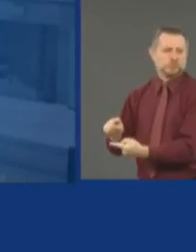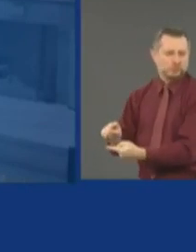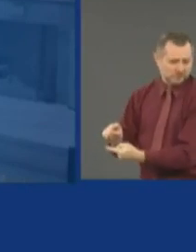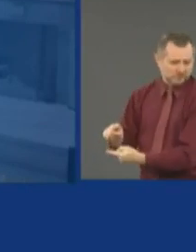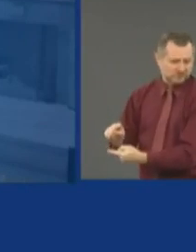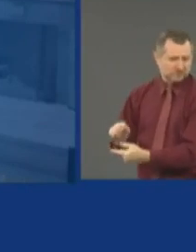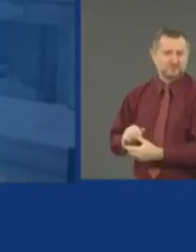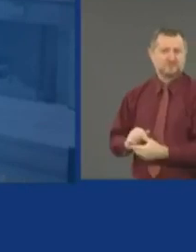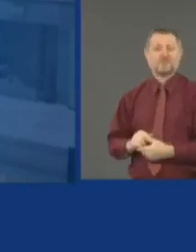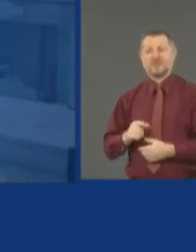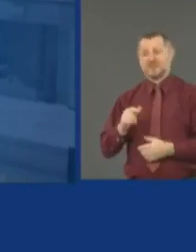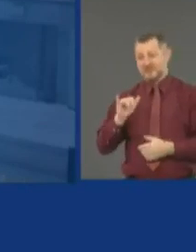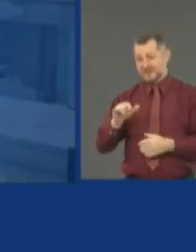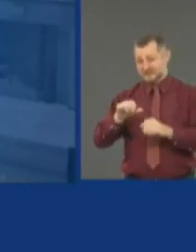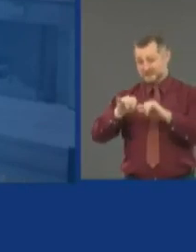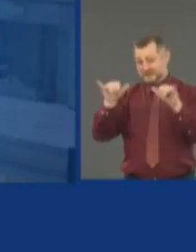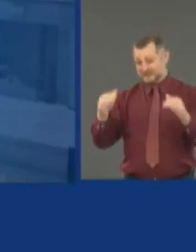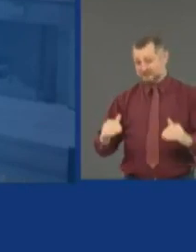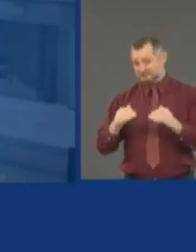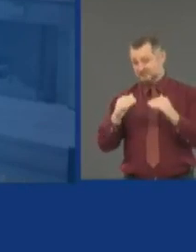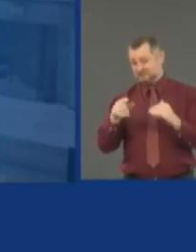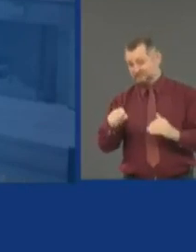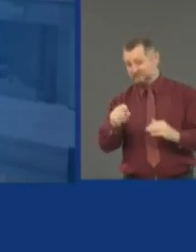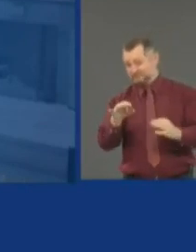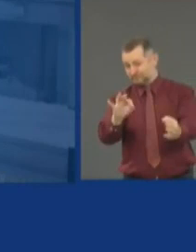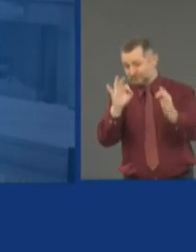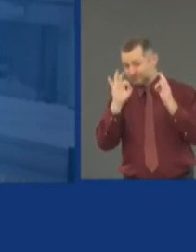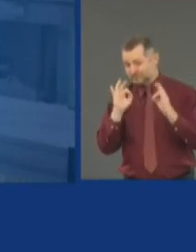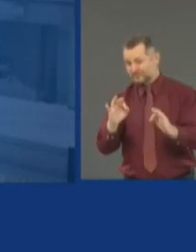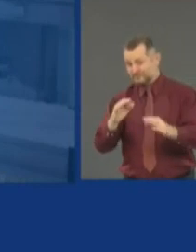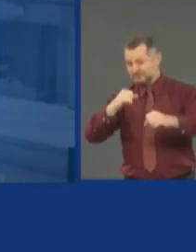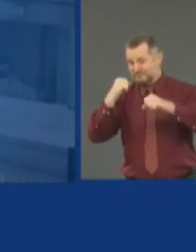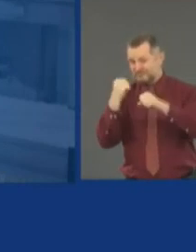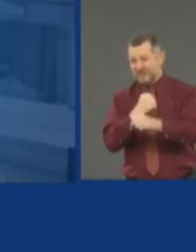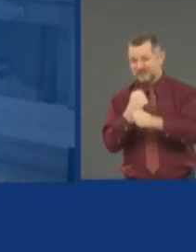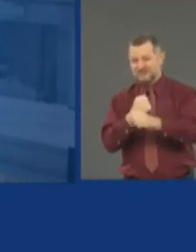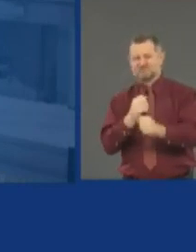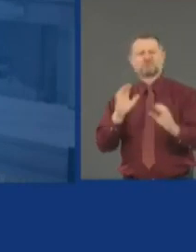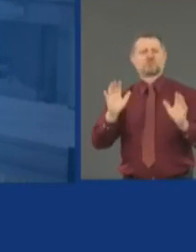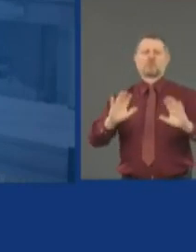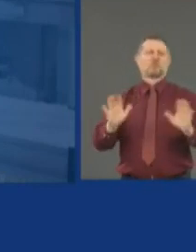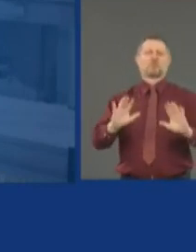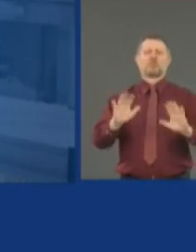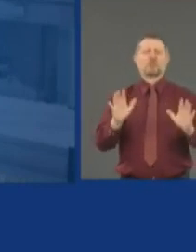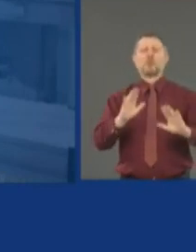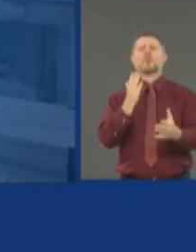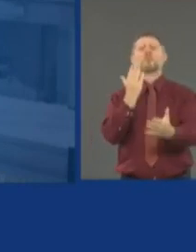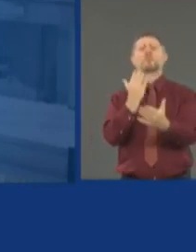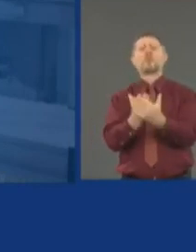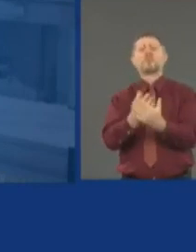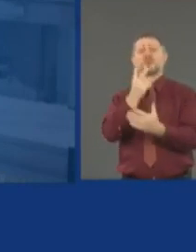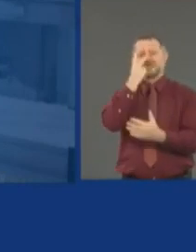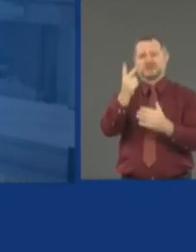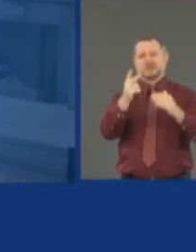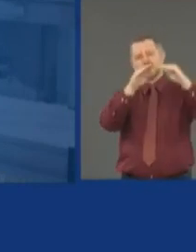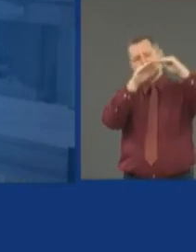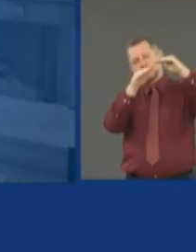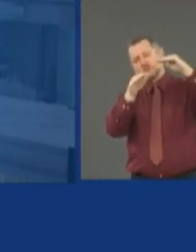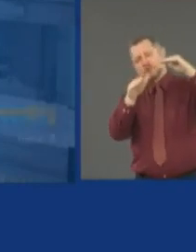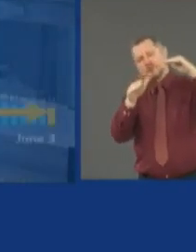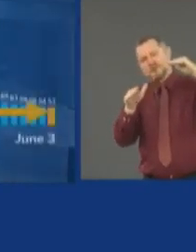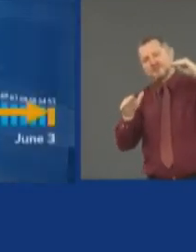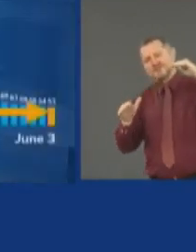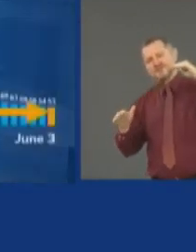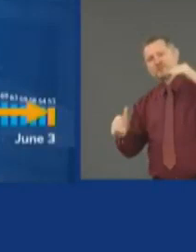accurate. So we're seeing a continued decline there, although obviously 52 lives lost or